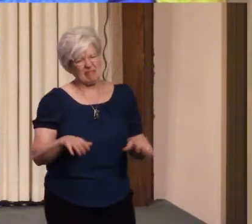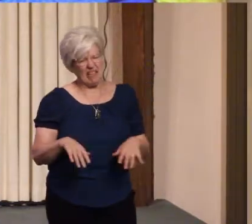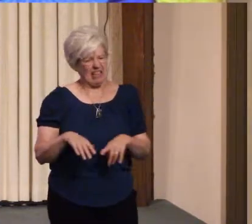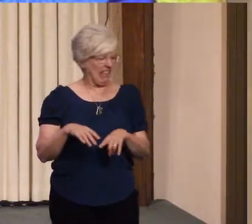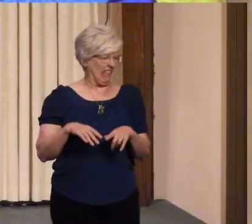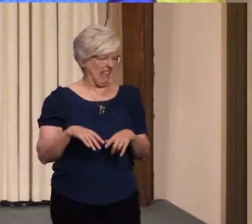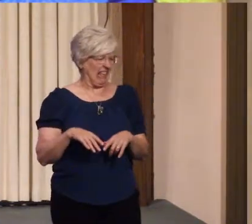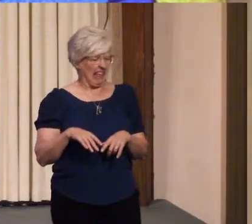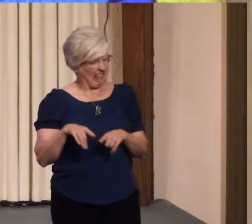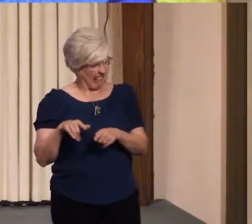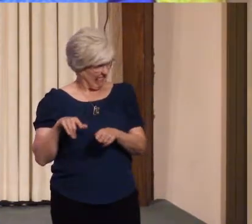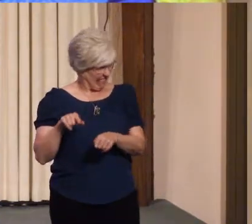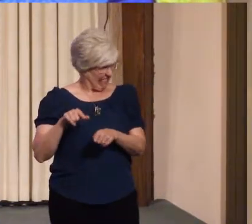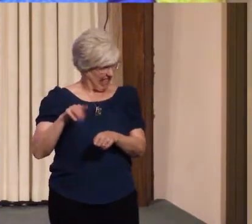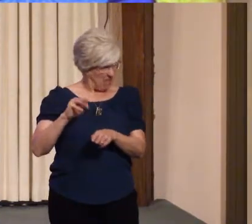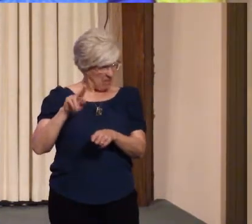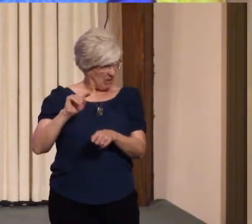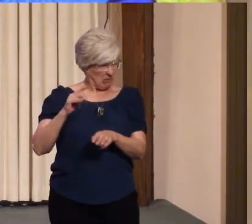I'm not going back in there.